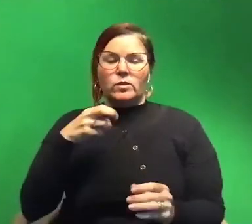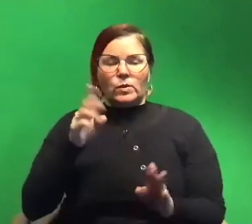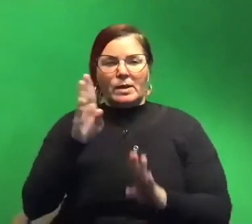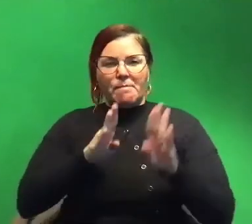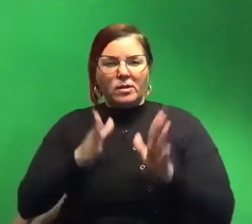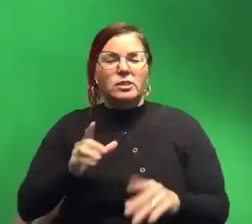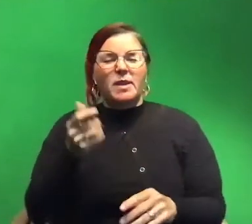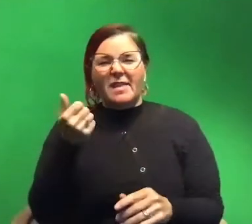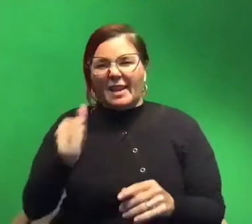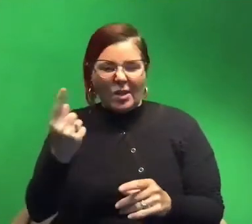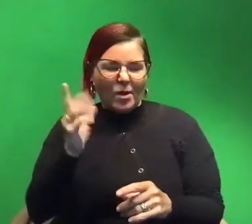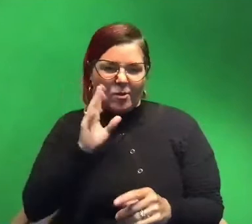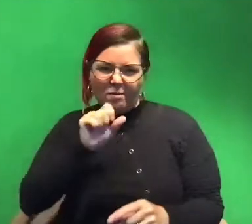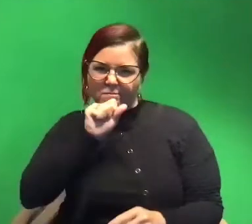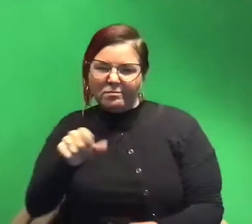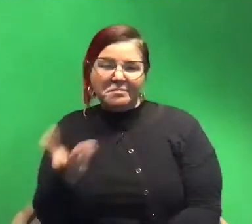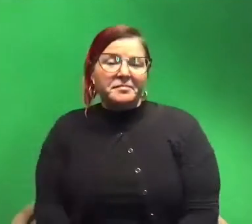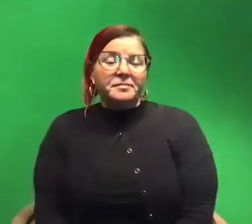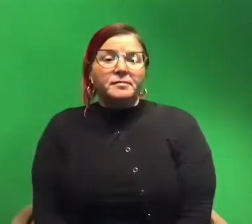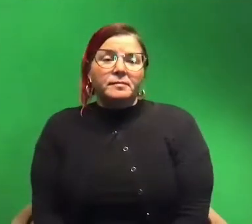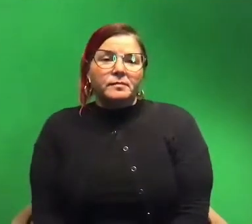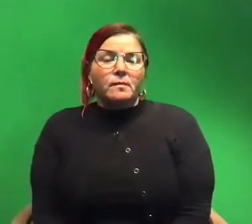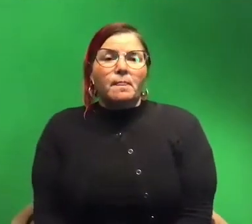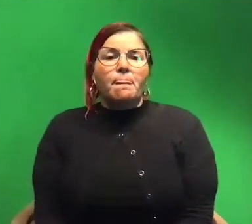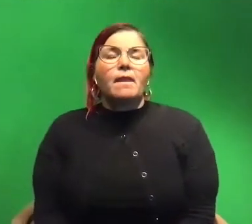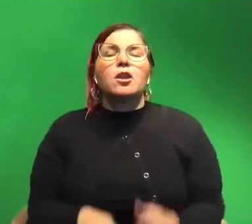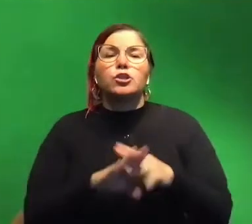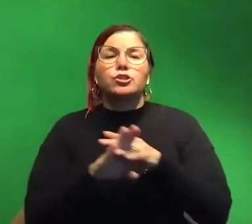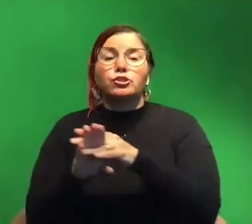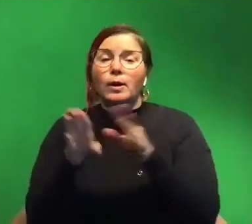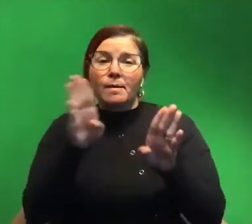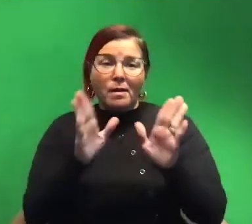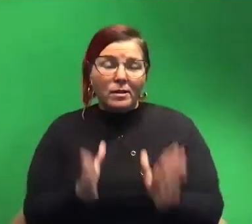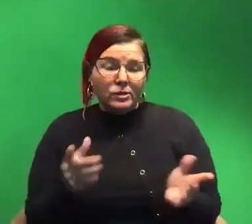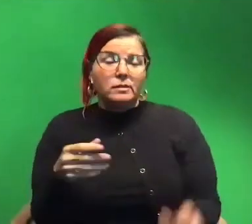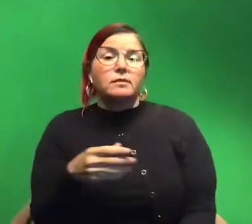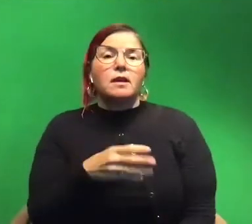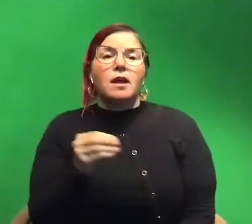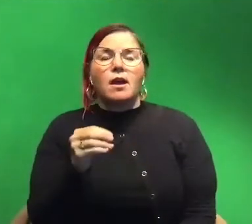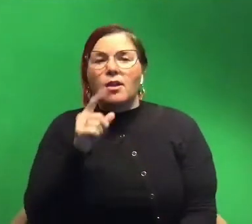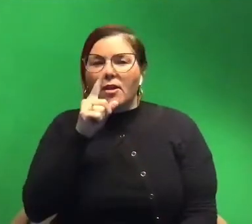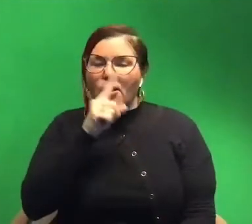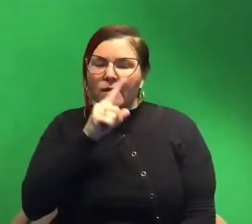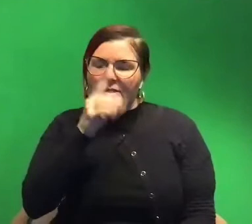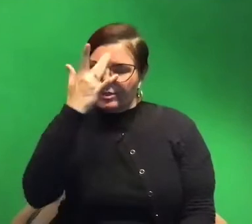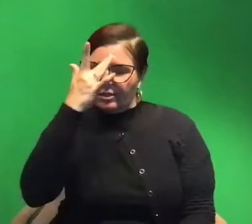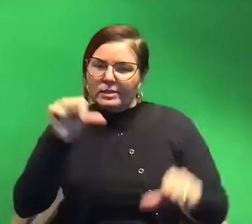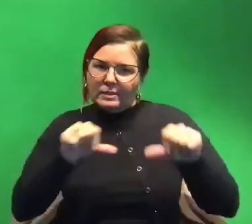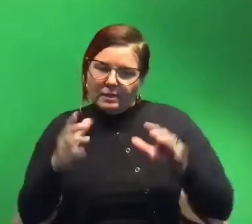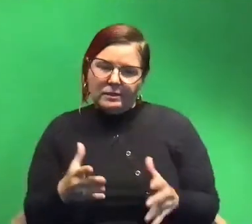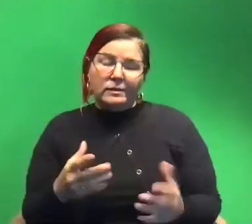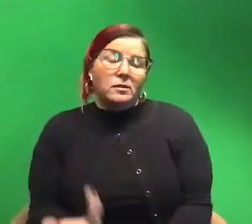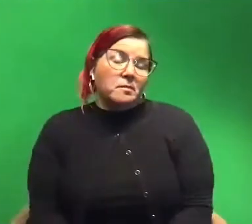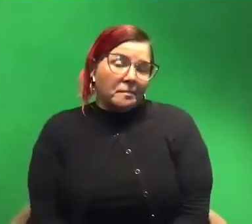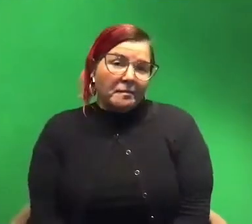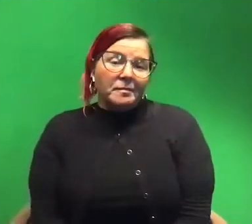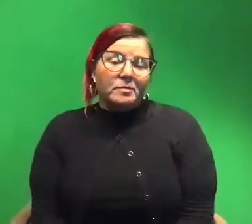would think it's a page-turner. And also a shark biologist and an artificial intelligence scientist. So it's